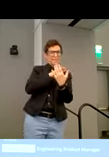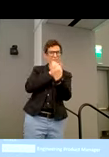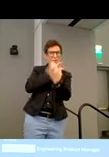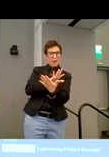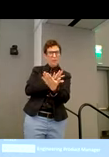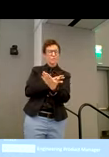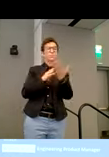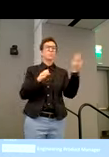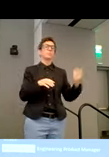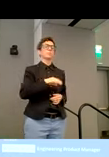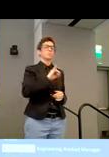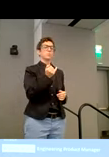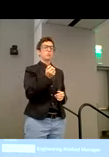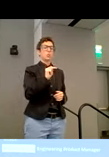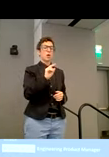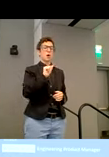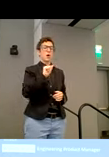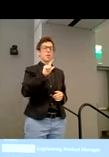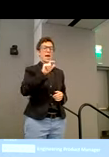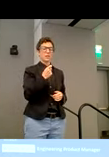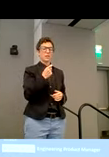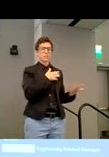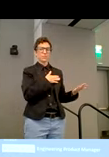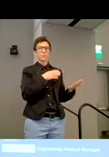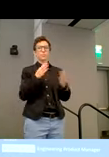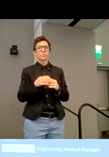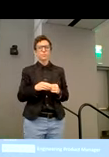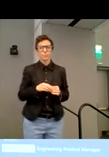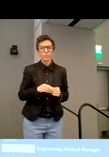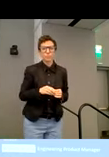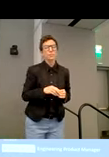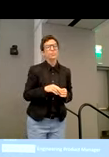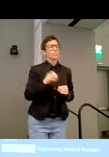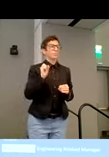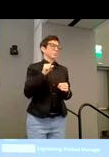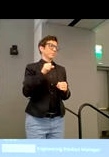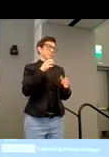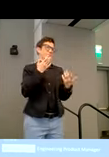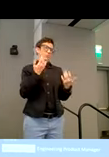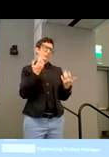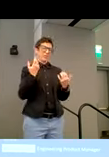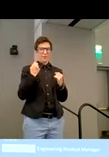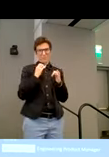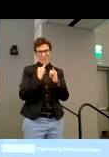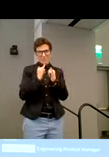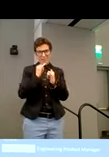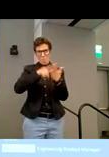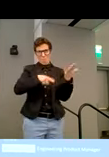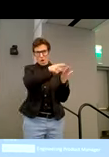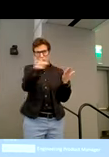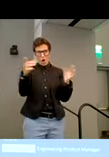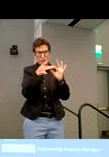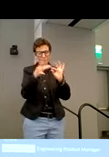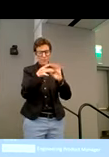John or Alex, feel free to answer the question. Sure. Really, it's really similar to all of these, what these folks have expressed already.